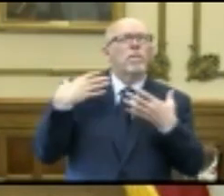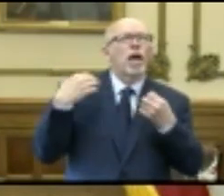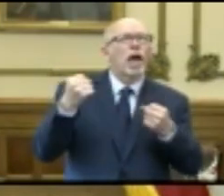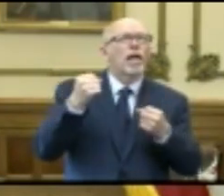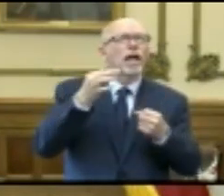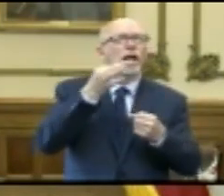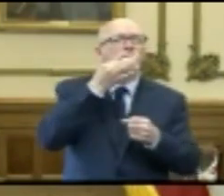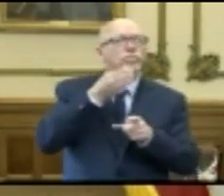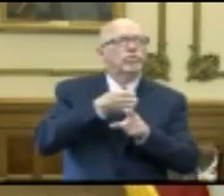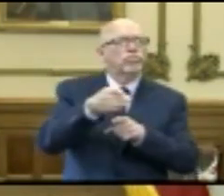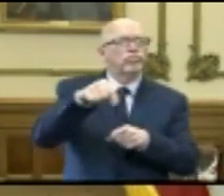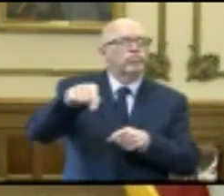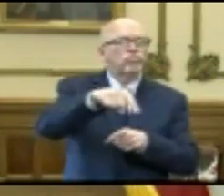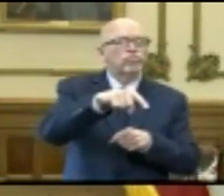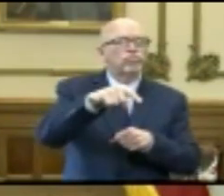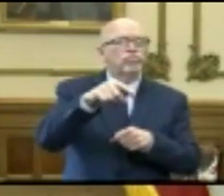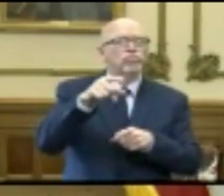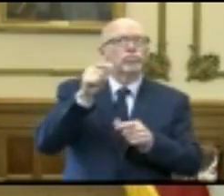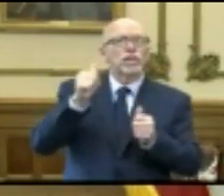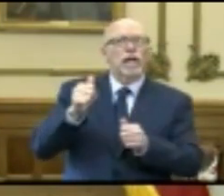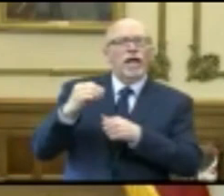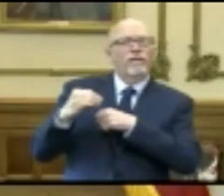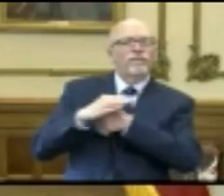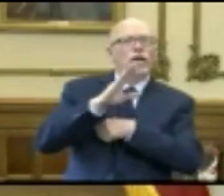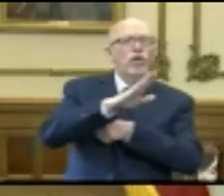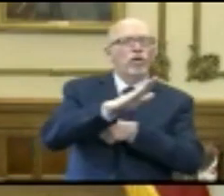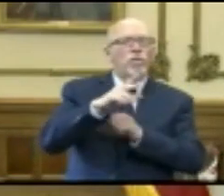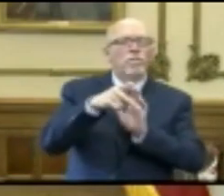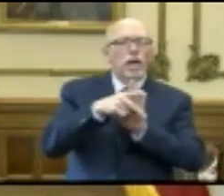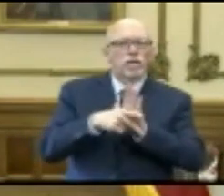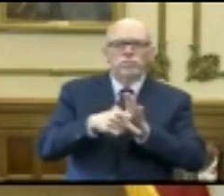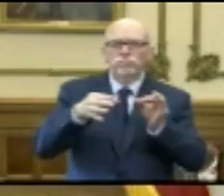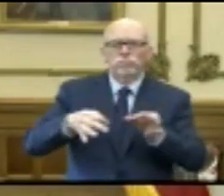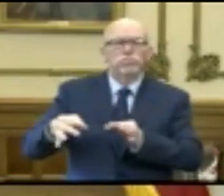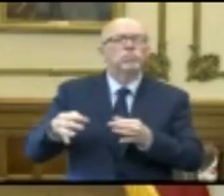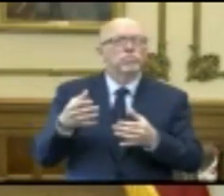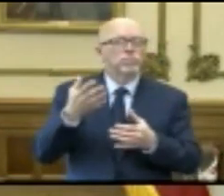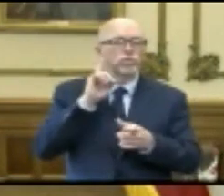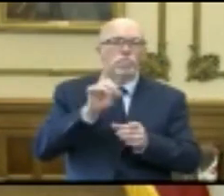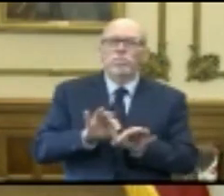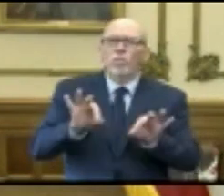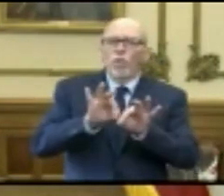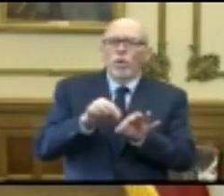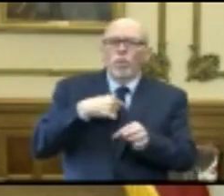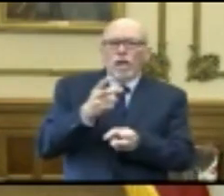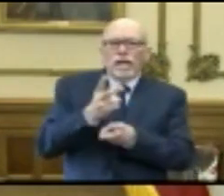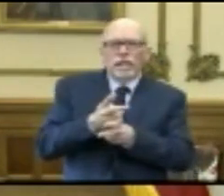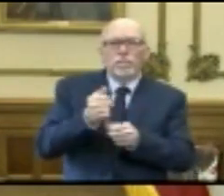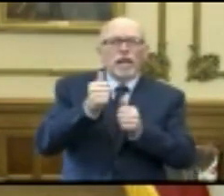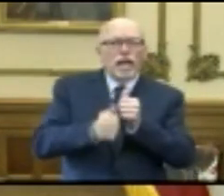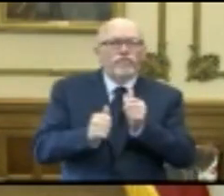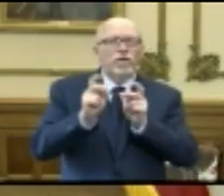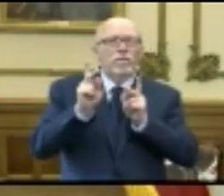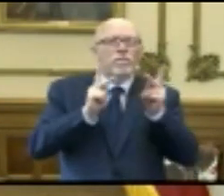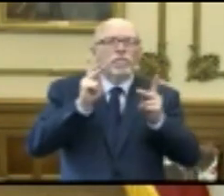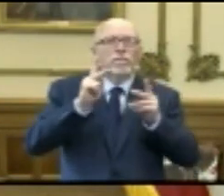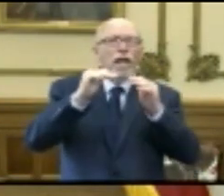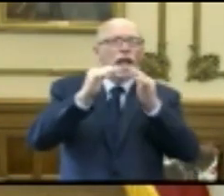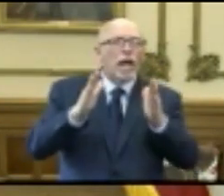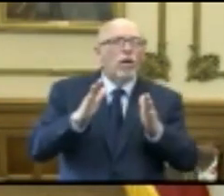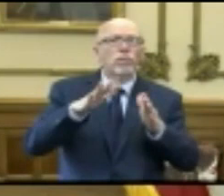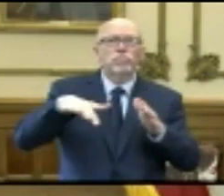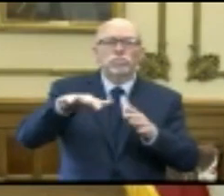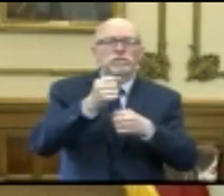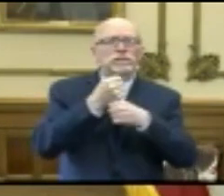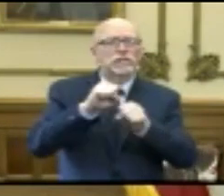to strongly inform policy responses. And I think that's essential as we focus on keeping every Hoosier household safe and